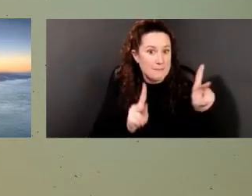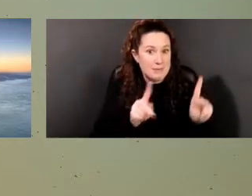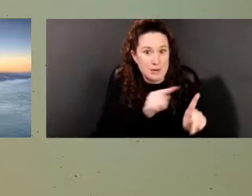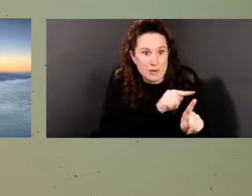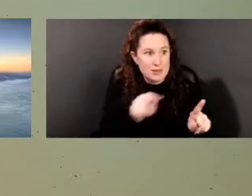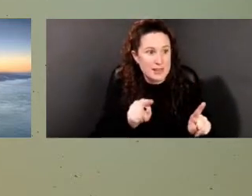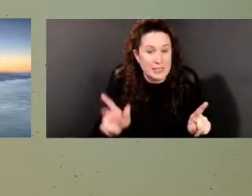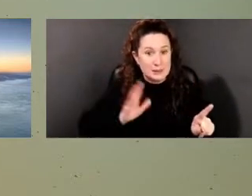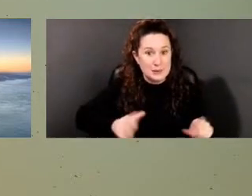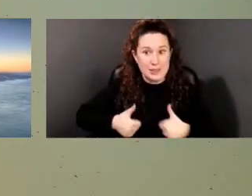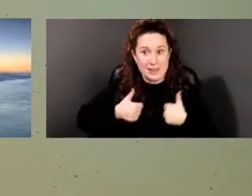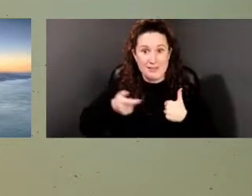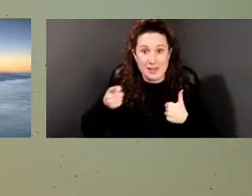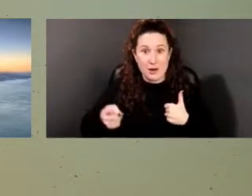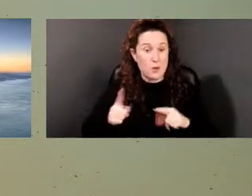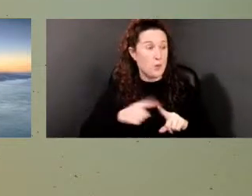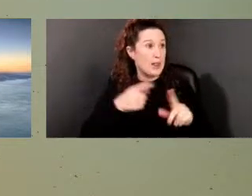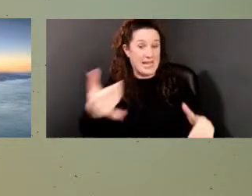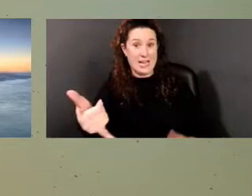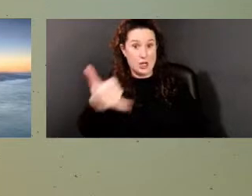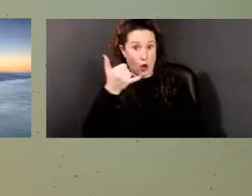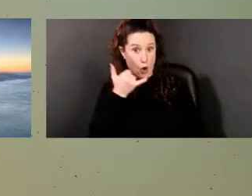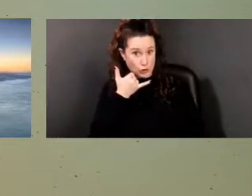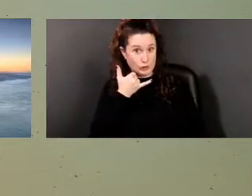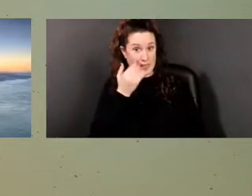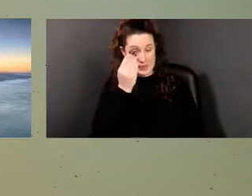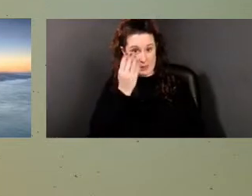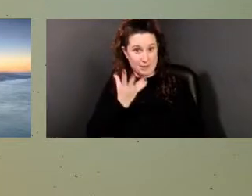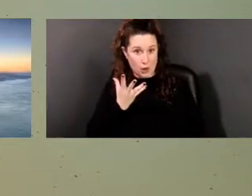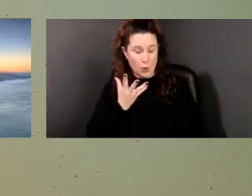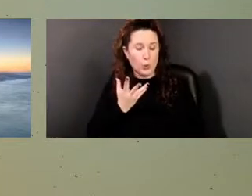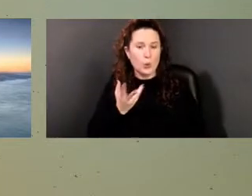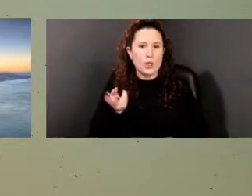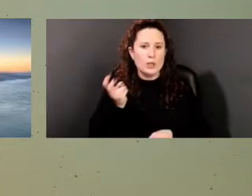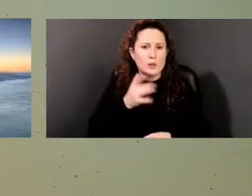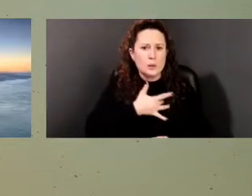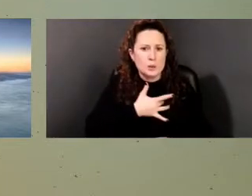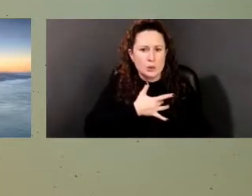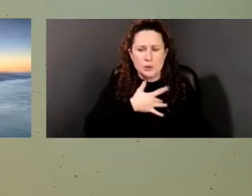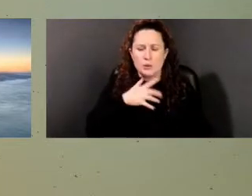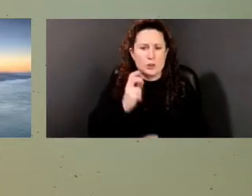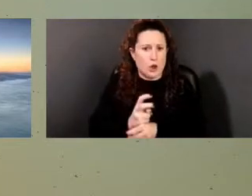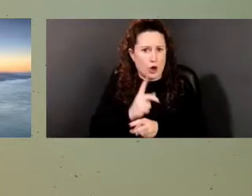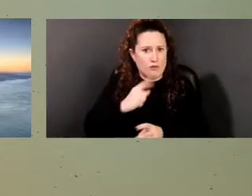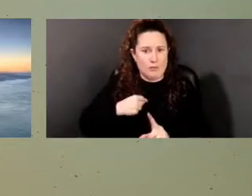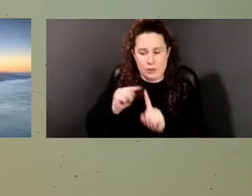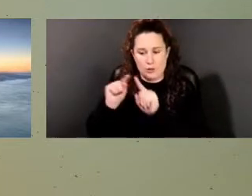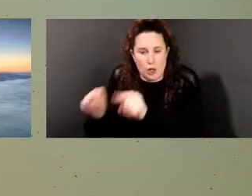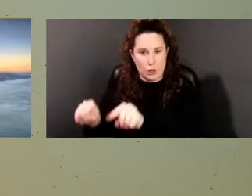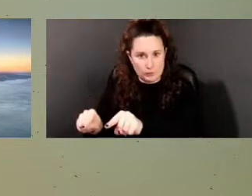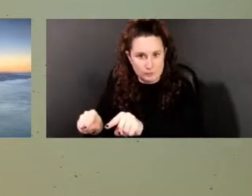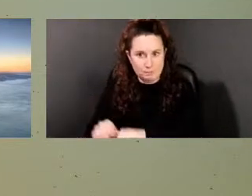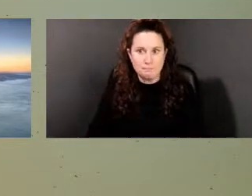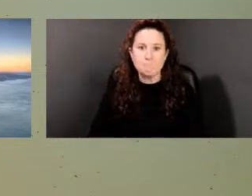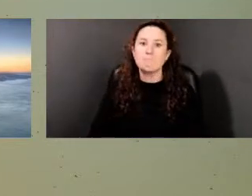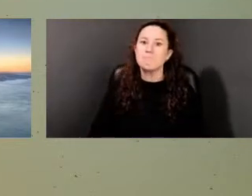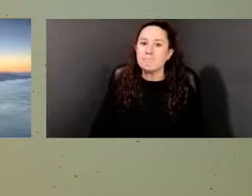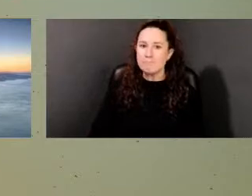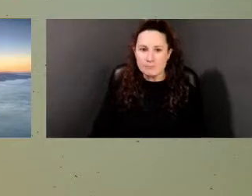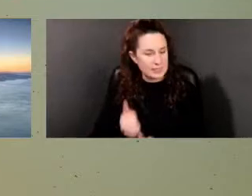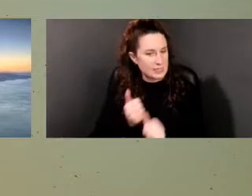know that it was there, it was very hard to go and see. It was very hard to experience. Every time we were taking guided